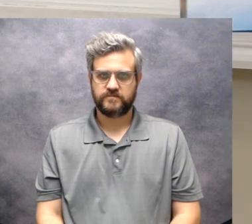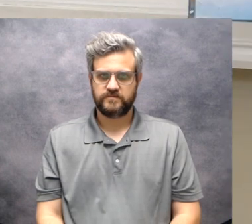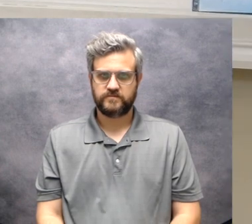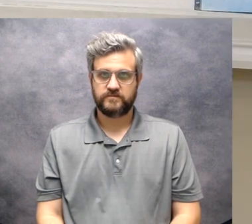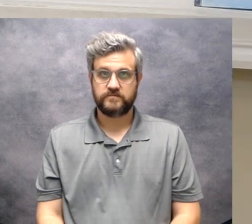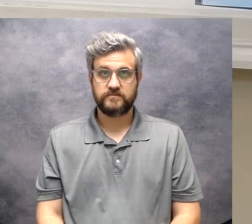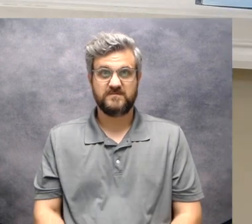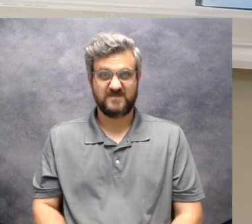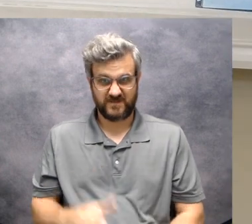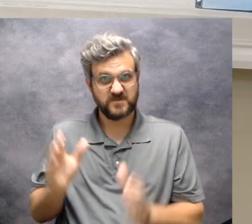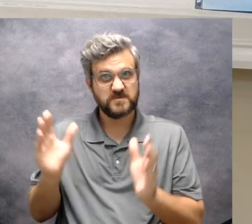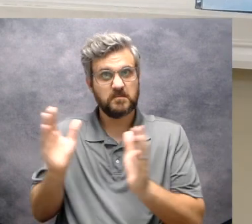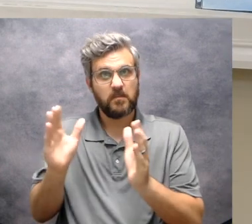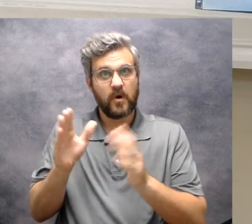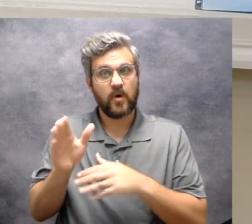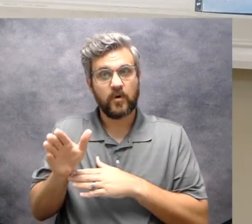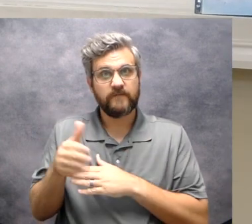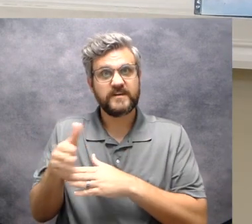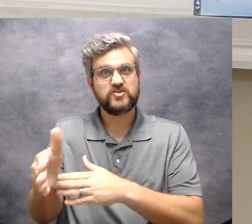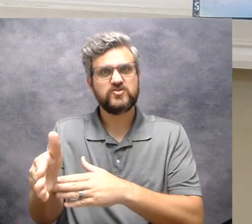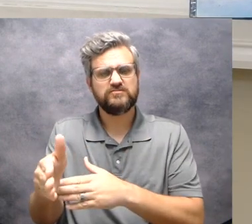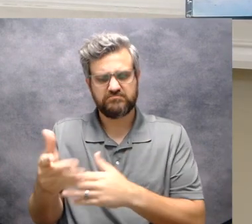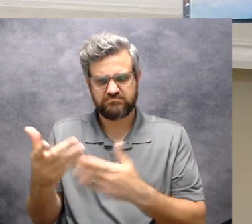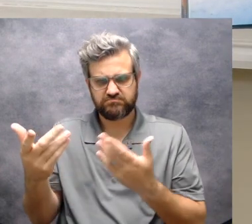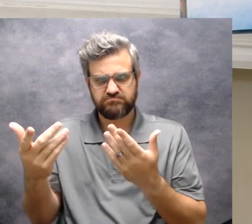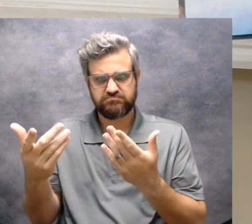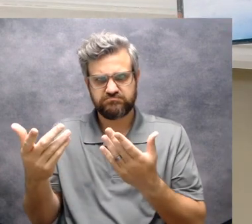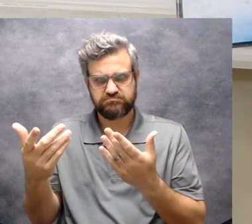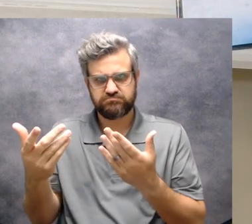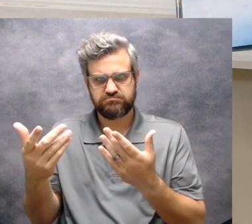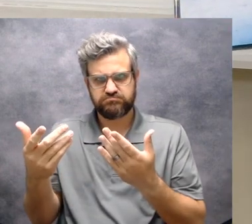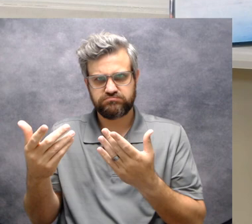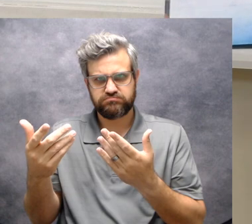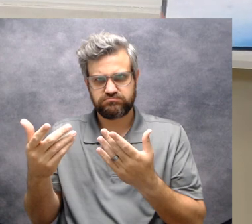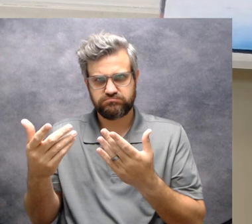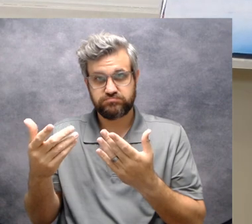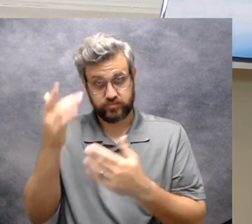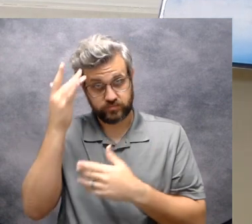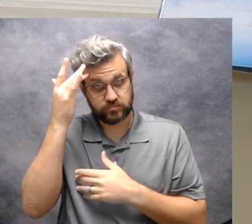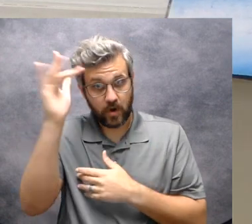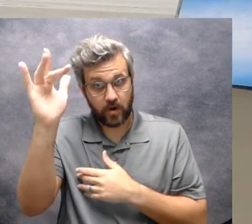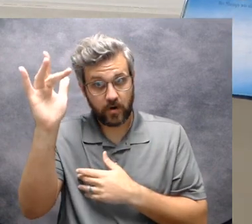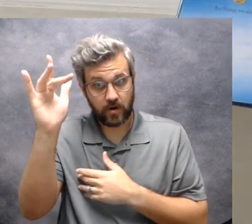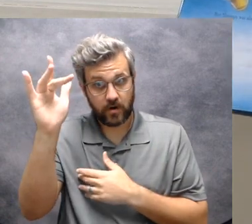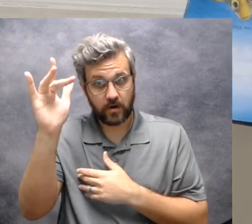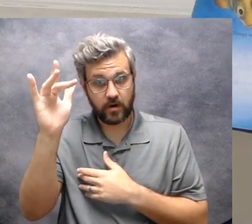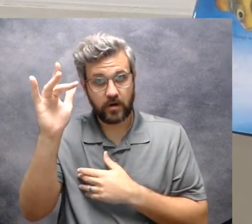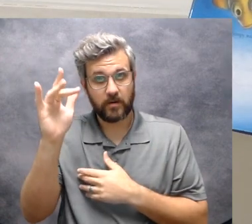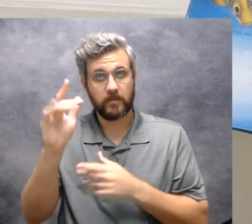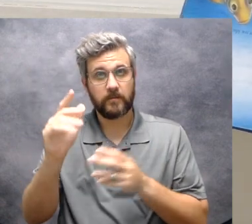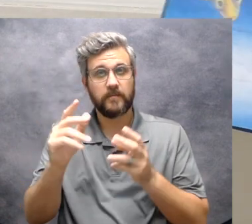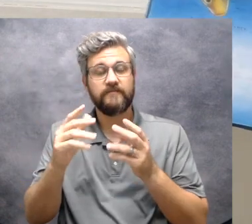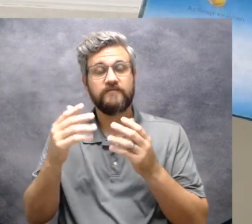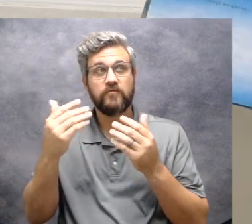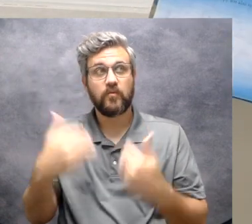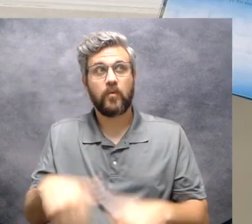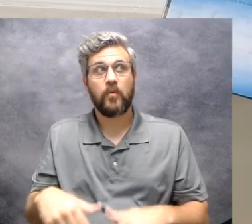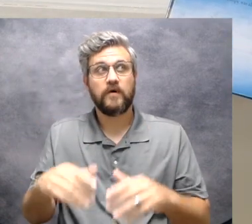But Shrimpy was also very, very small.